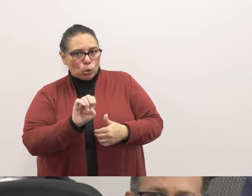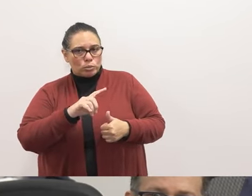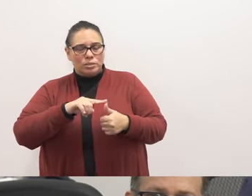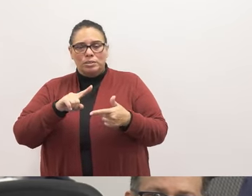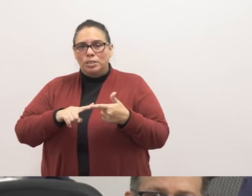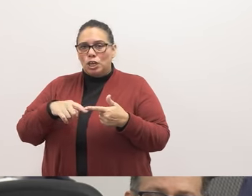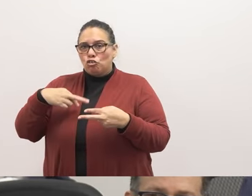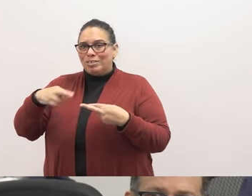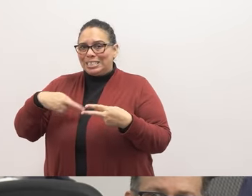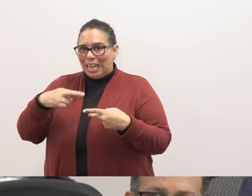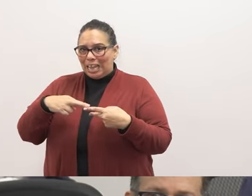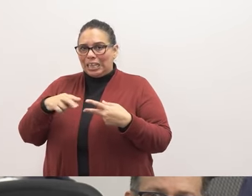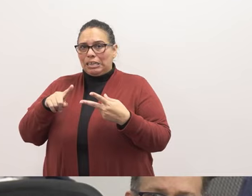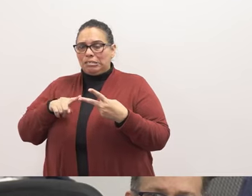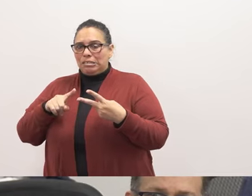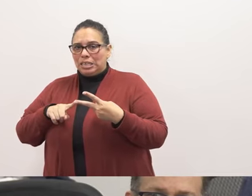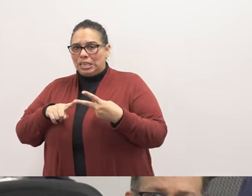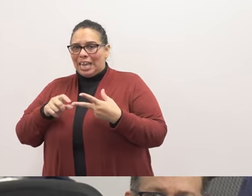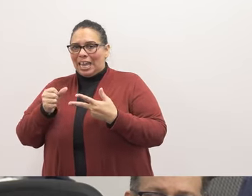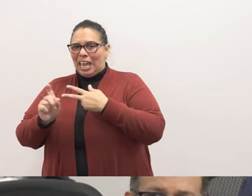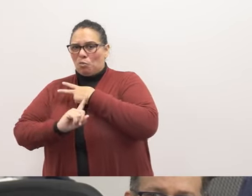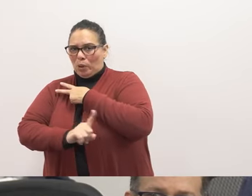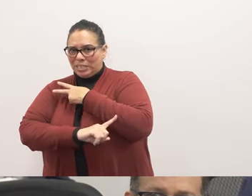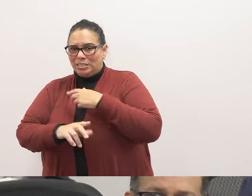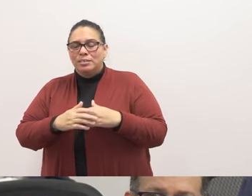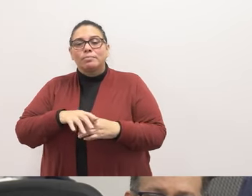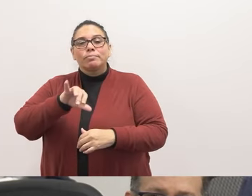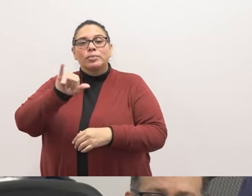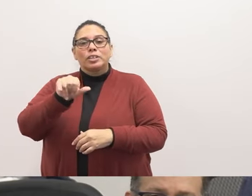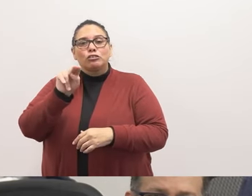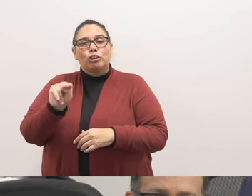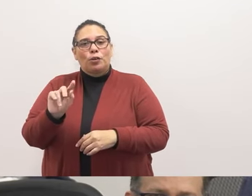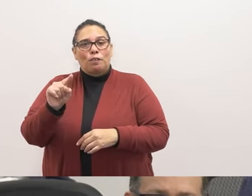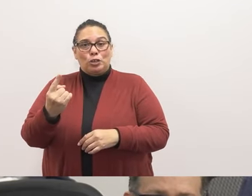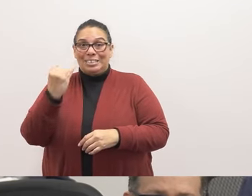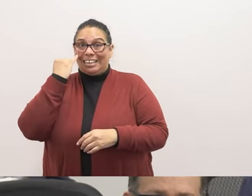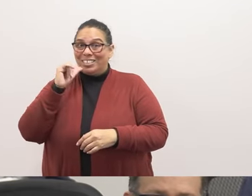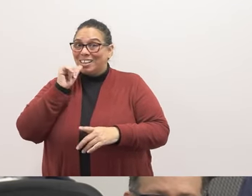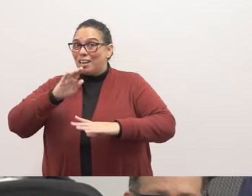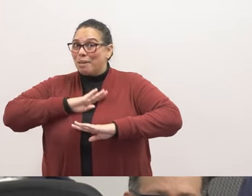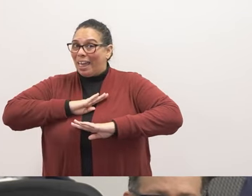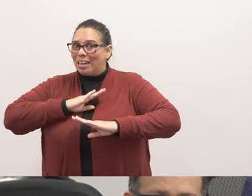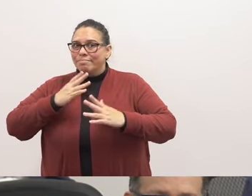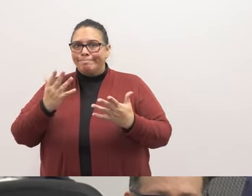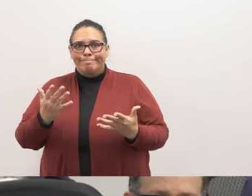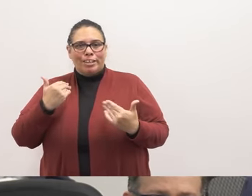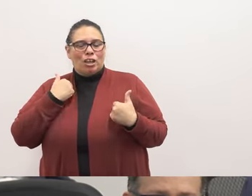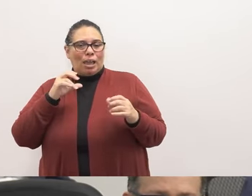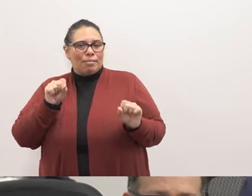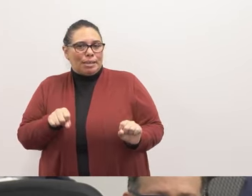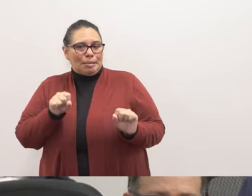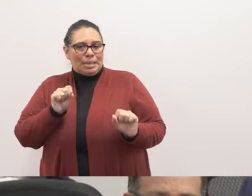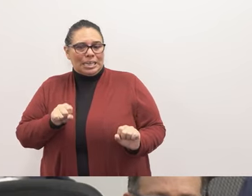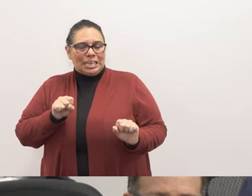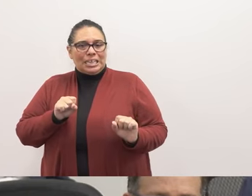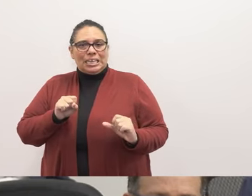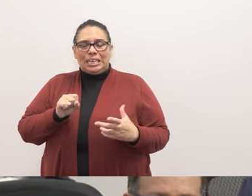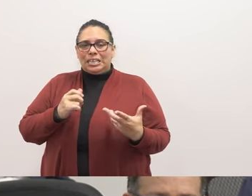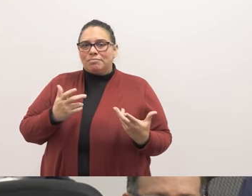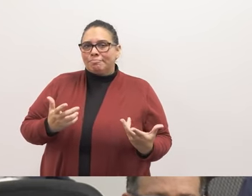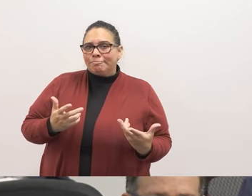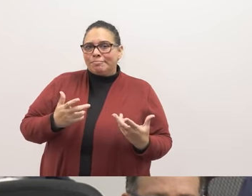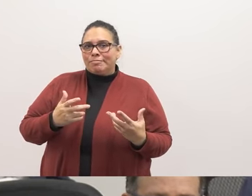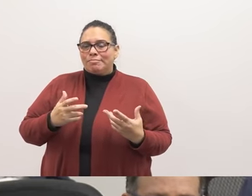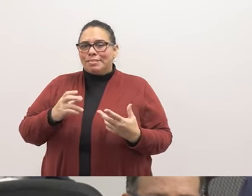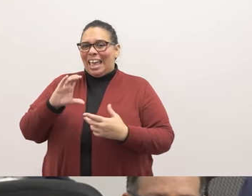redistribution. Come January 1st, when this is not met, we have the ability to have CalRecycle